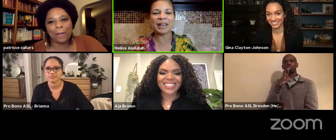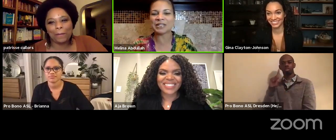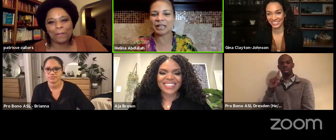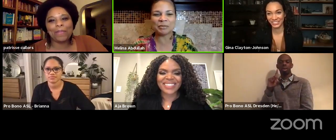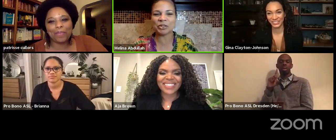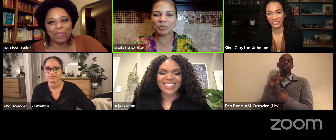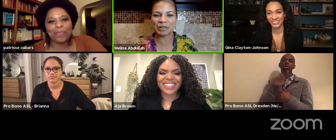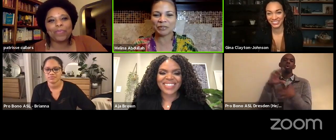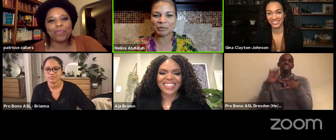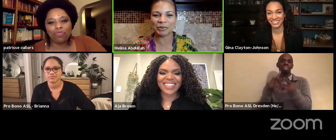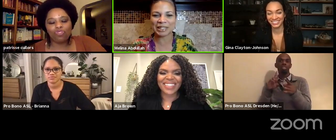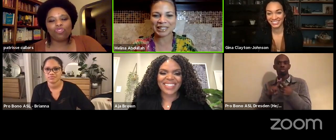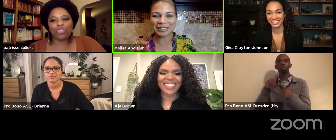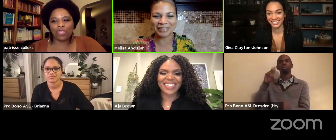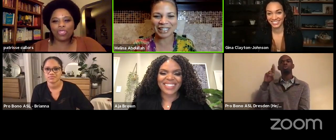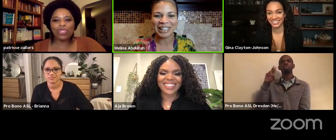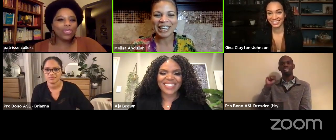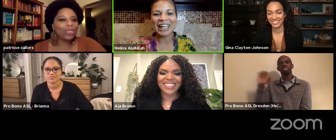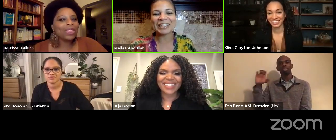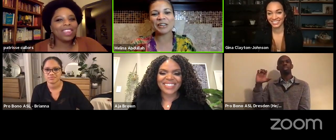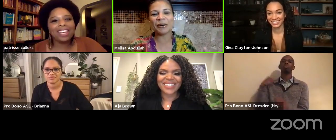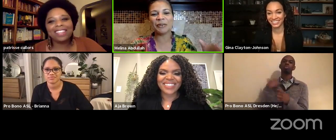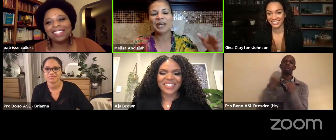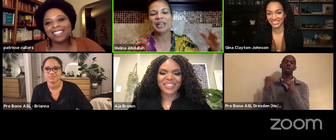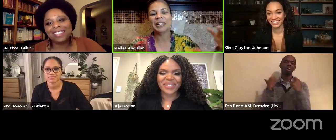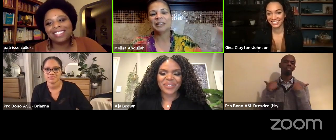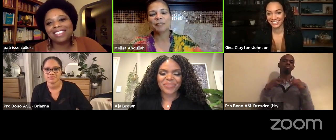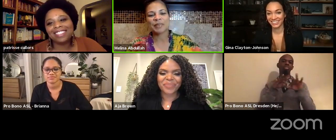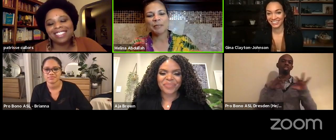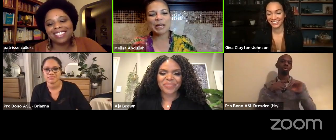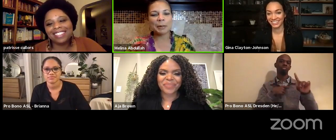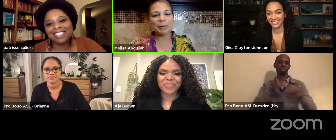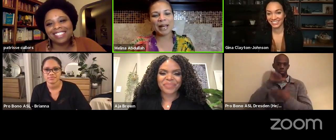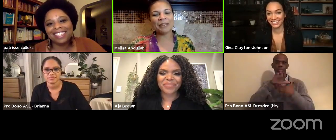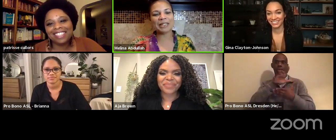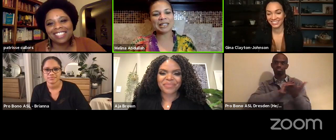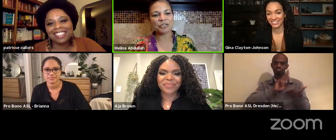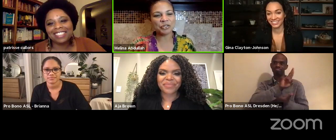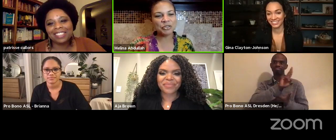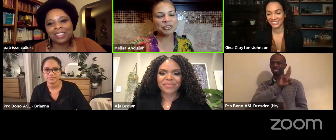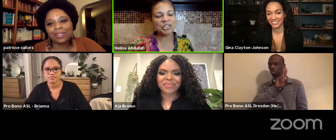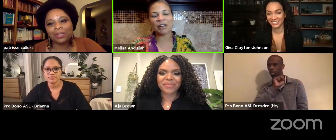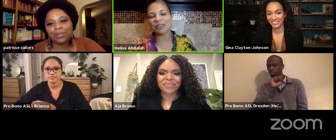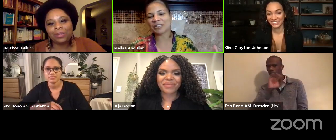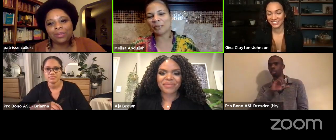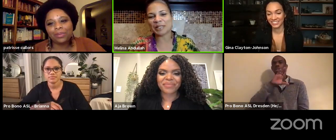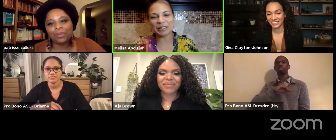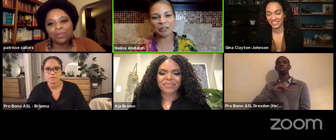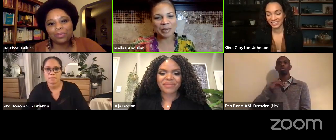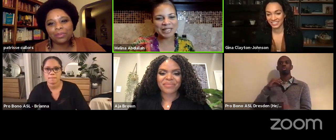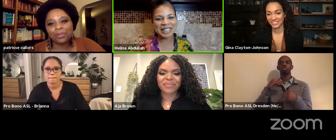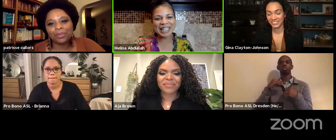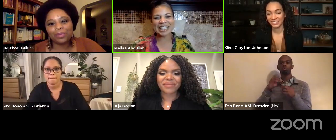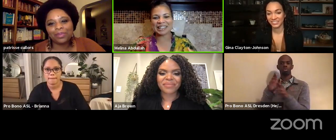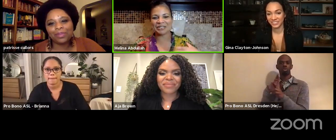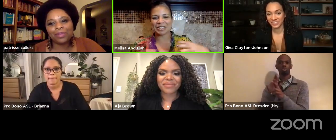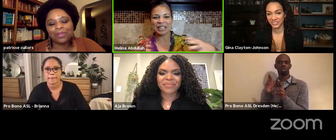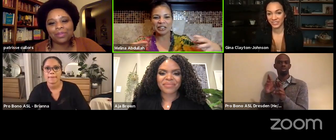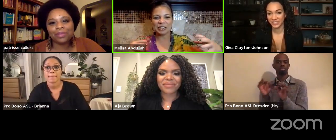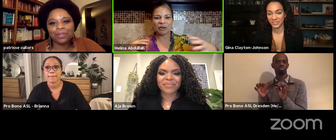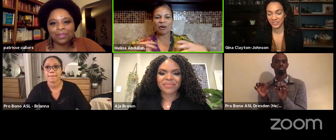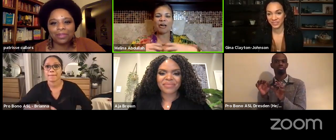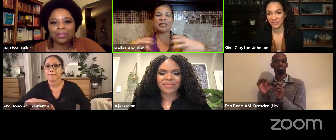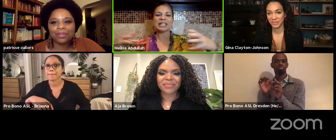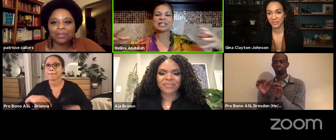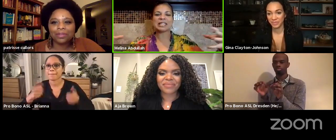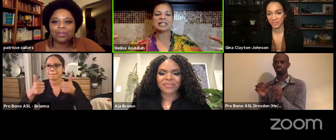all have some degree from USC, right? And so Mayor Brown is introduced. She also went to USC and there's,